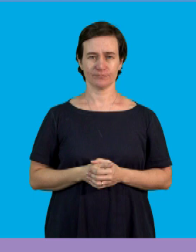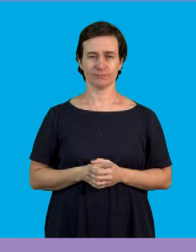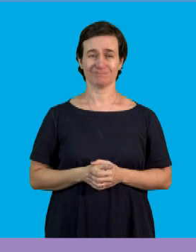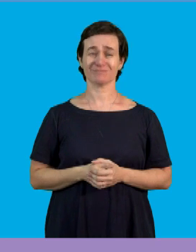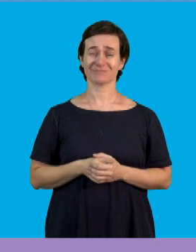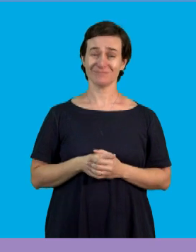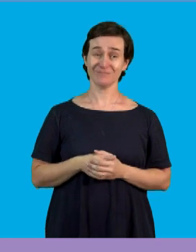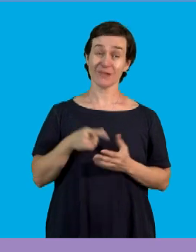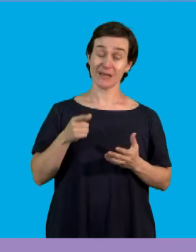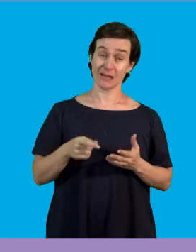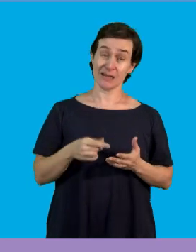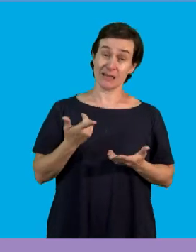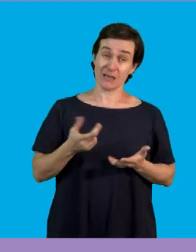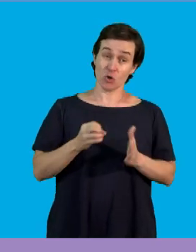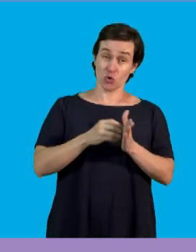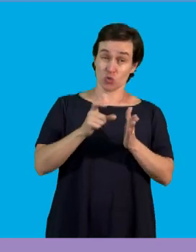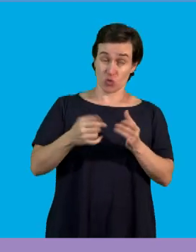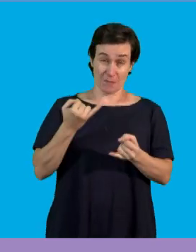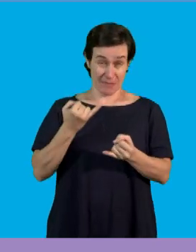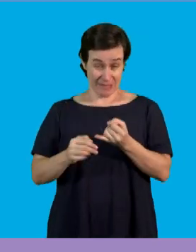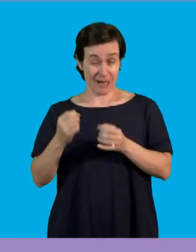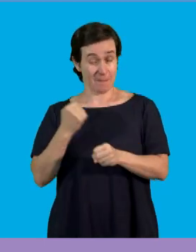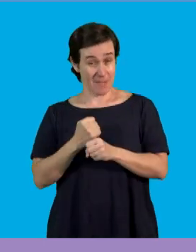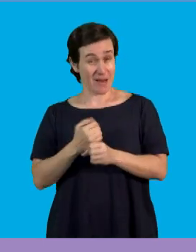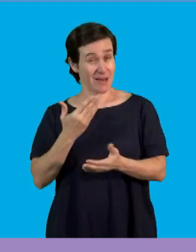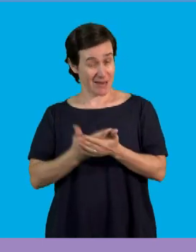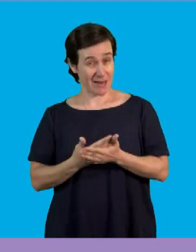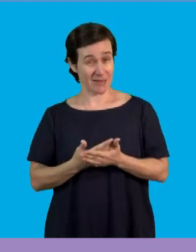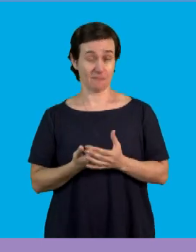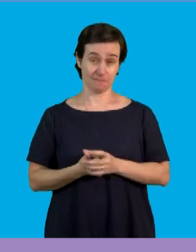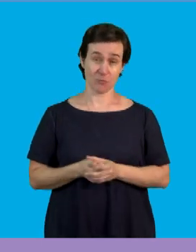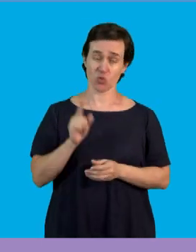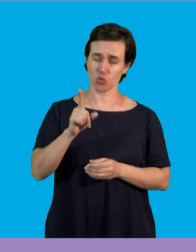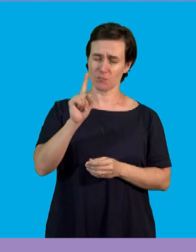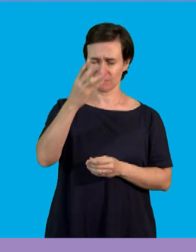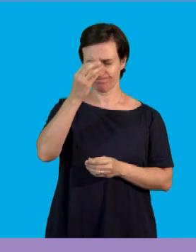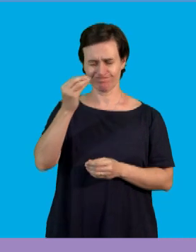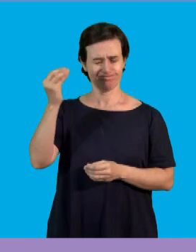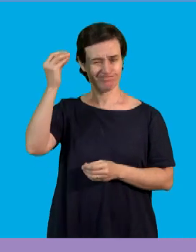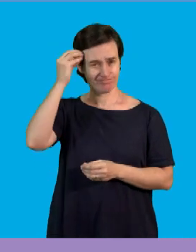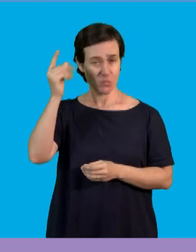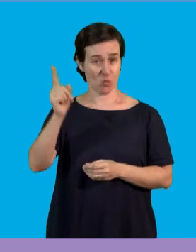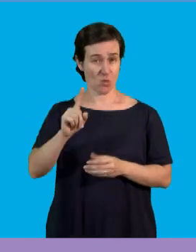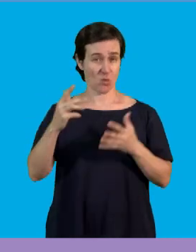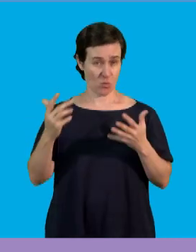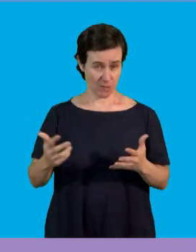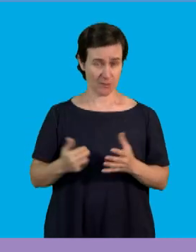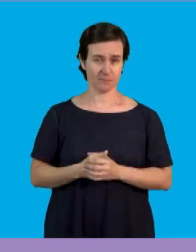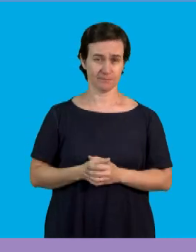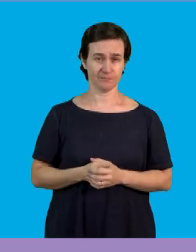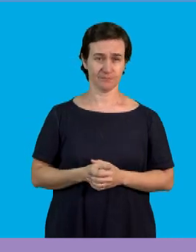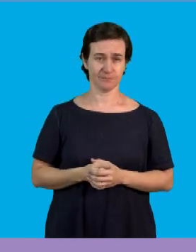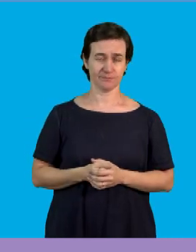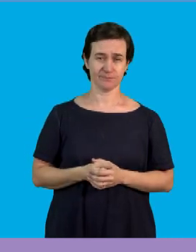So when you are dealing with multiples and factors you need to remember these common errors